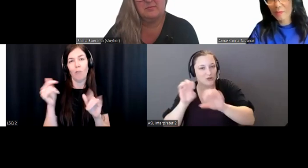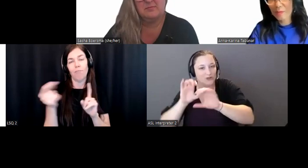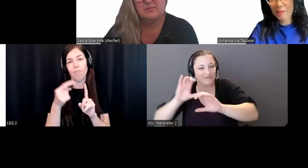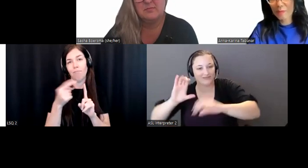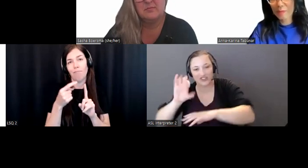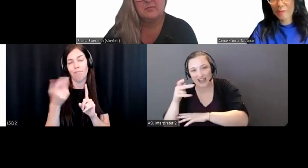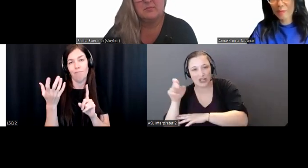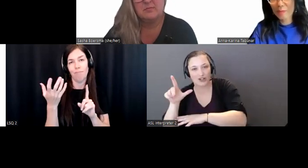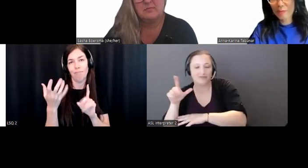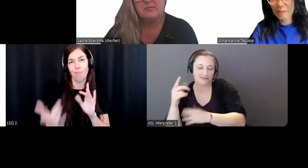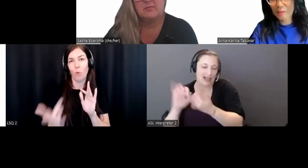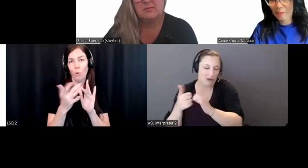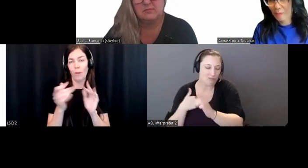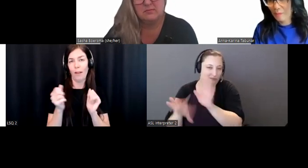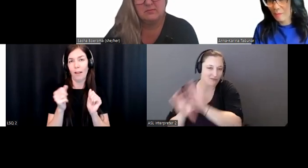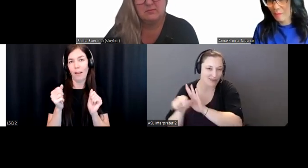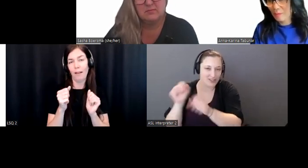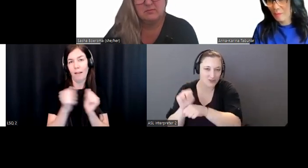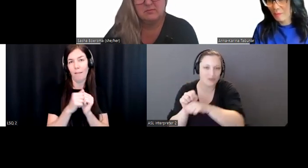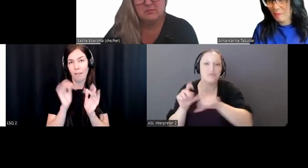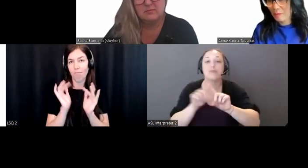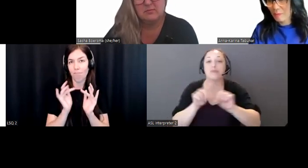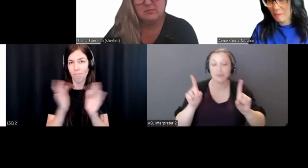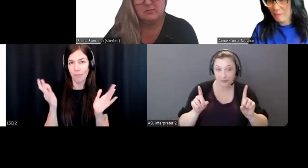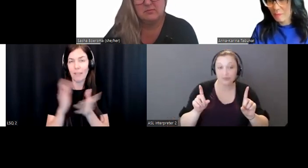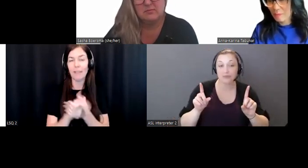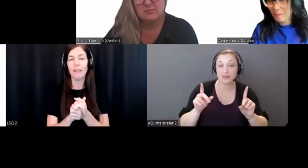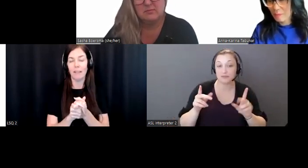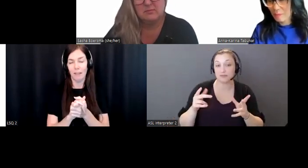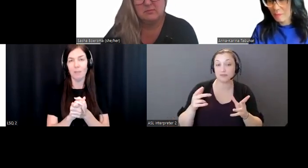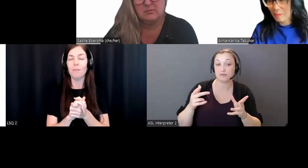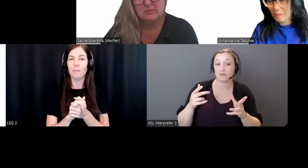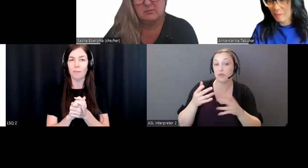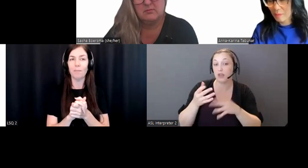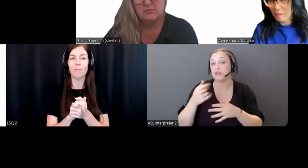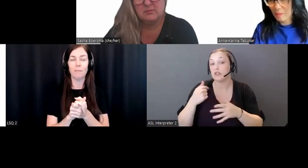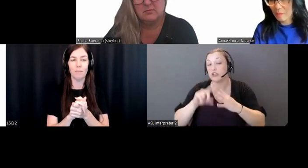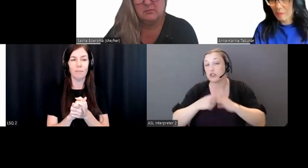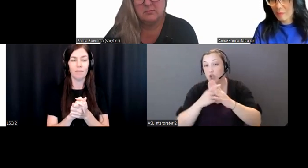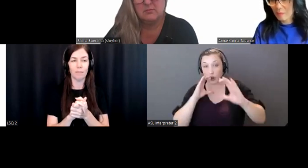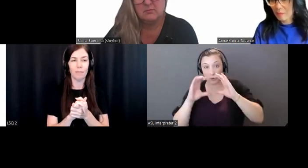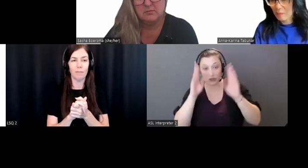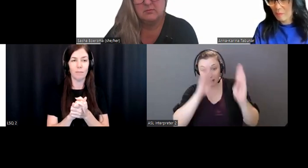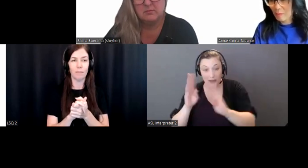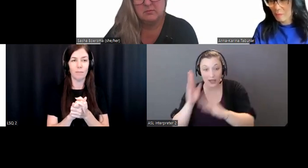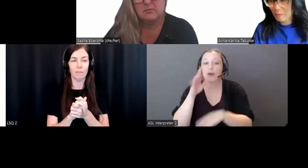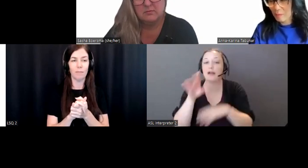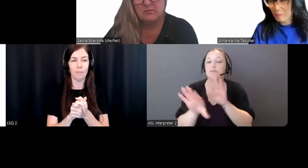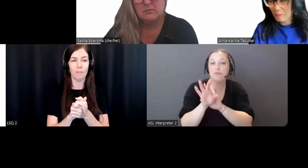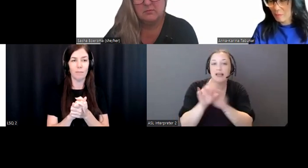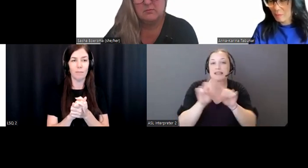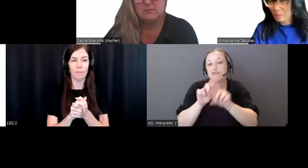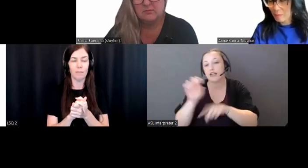our communications plan, we are going to select the socials that we are going to develop in the future, the near future. And also,